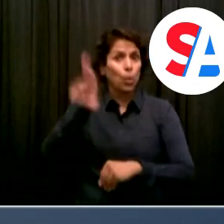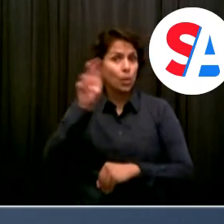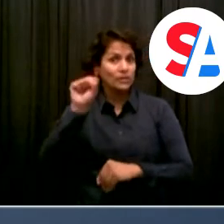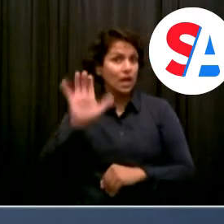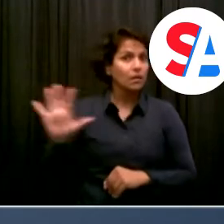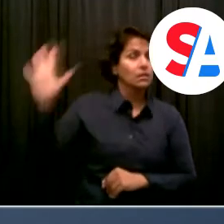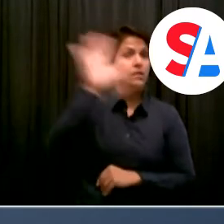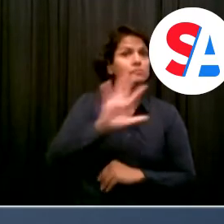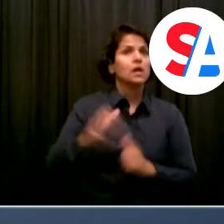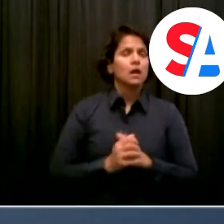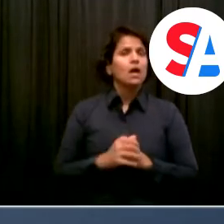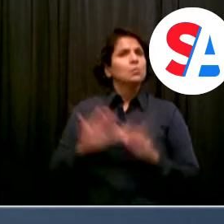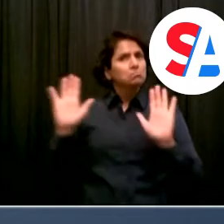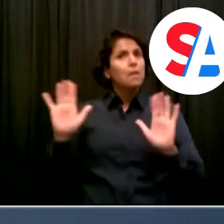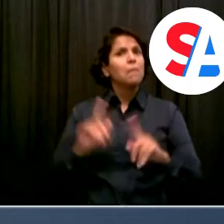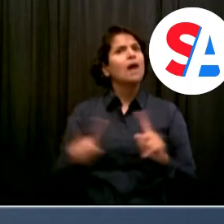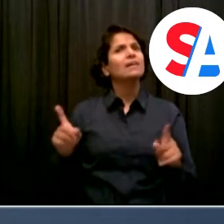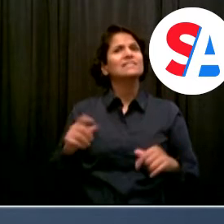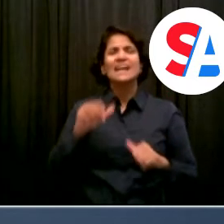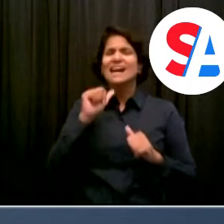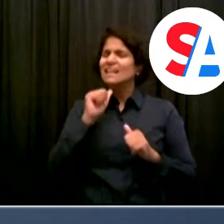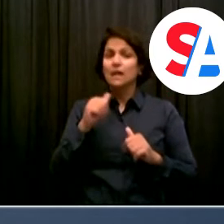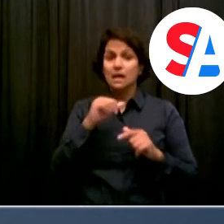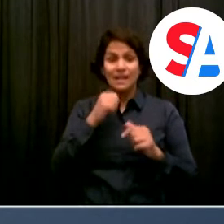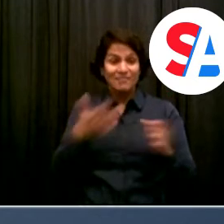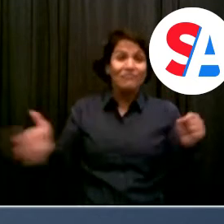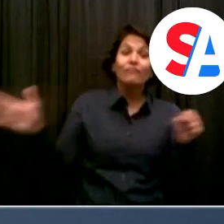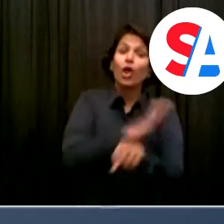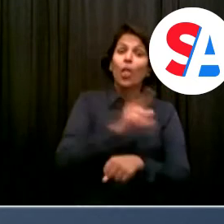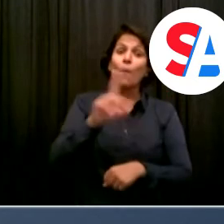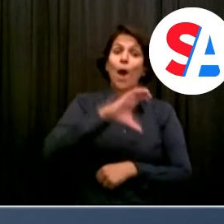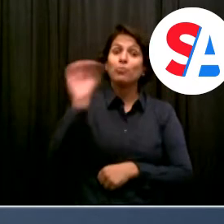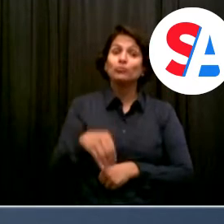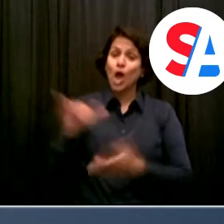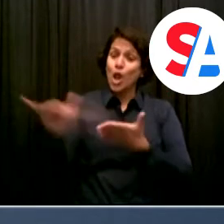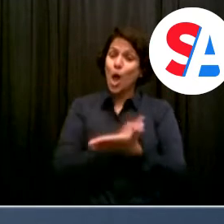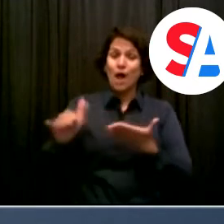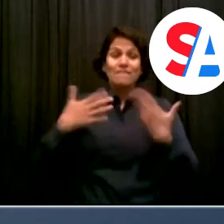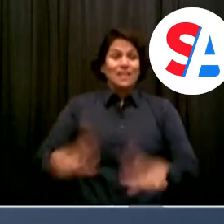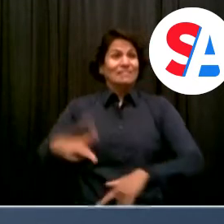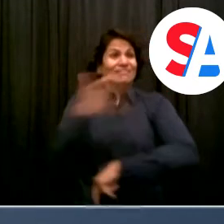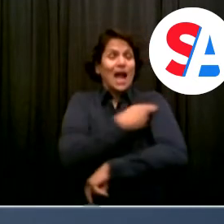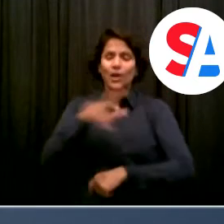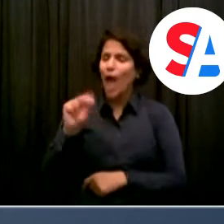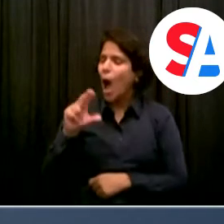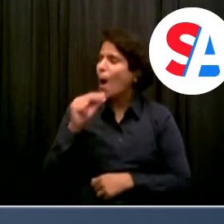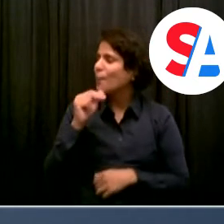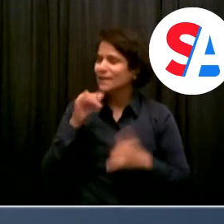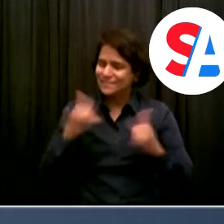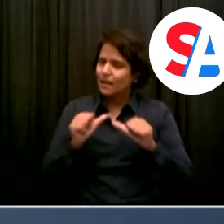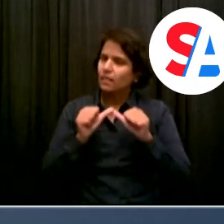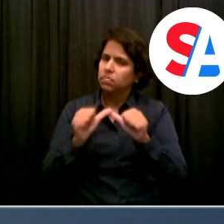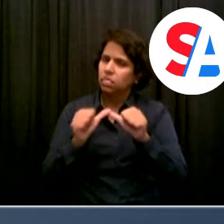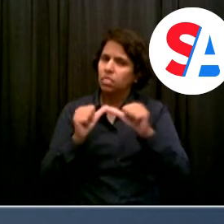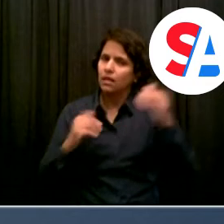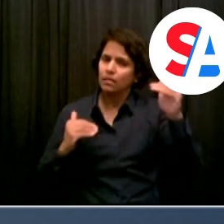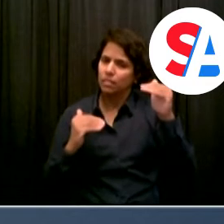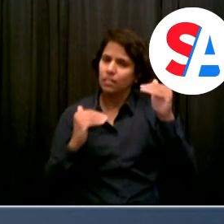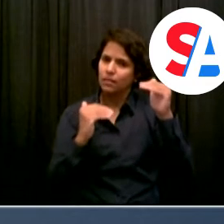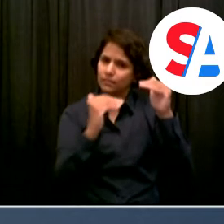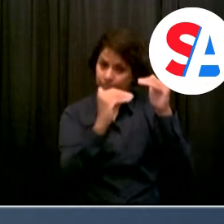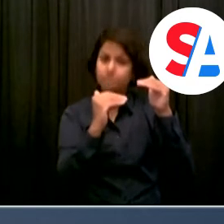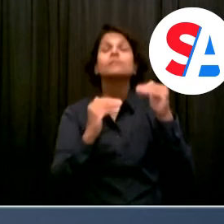if you are unvaccinated and you are a city employee, beginning on Monday,